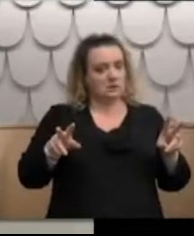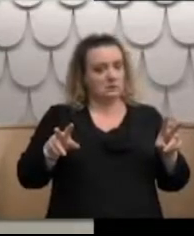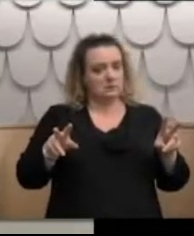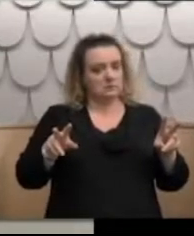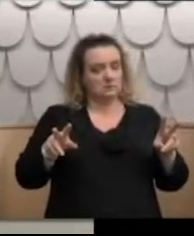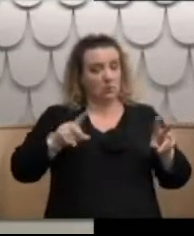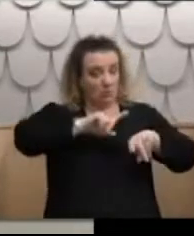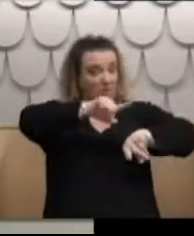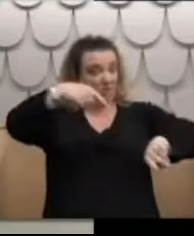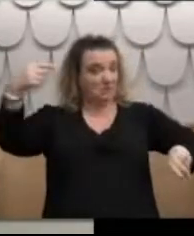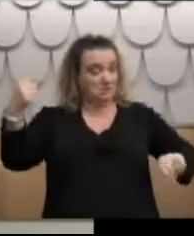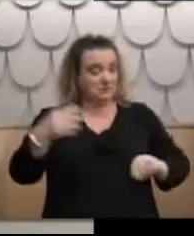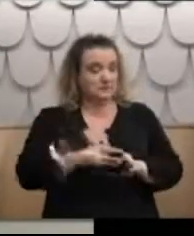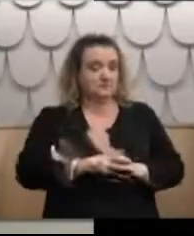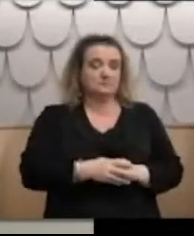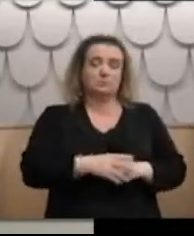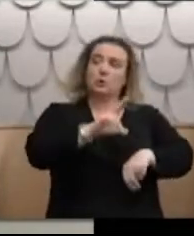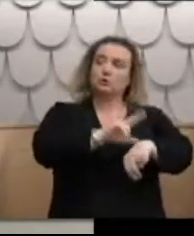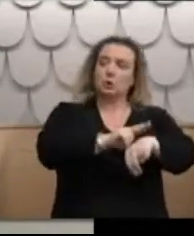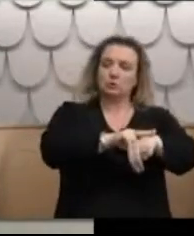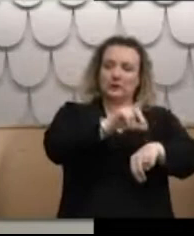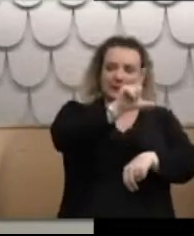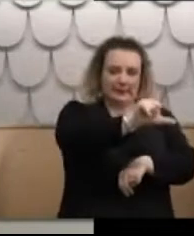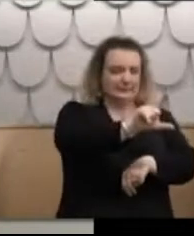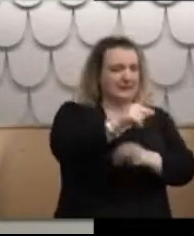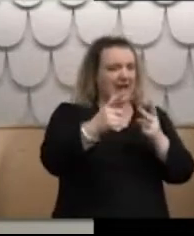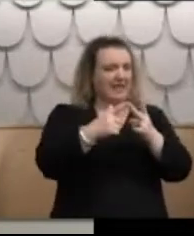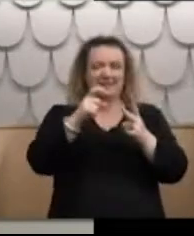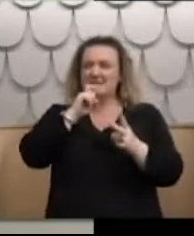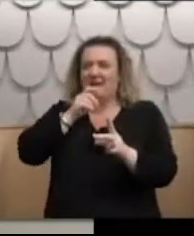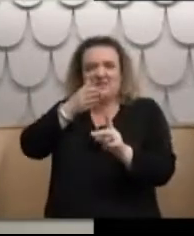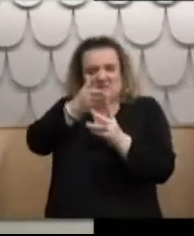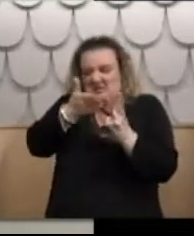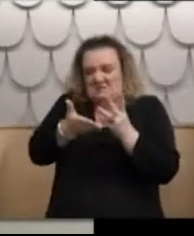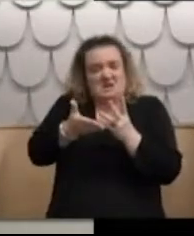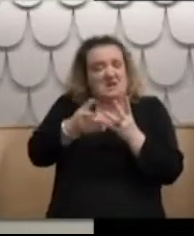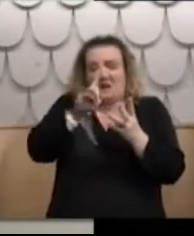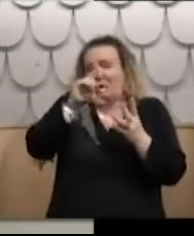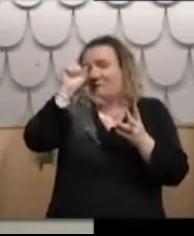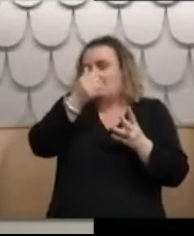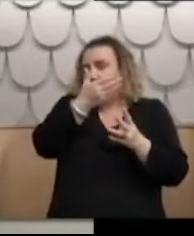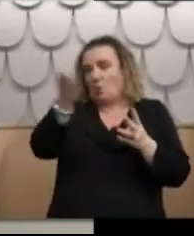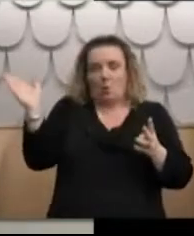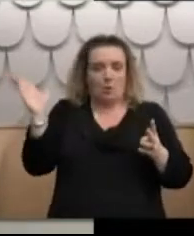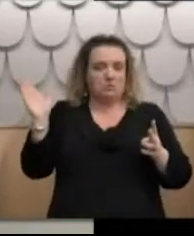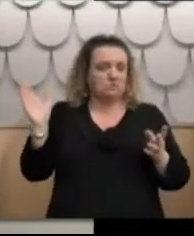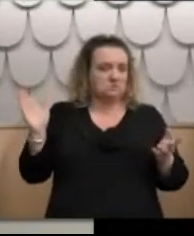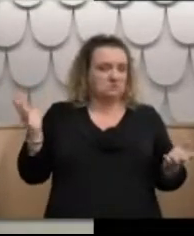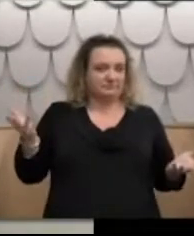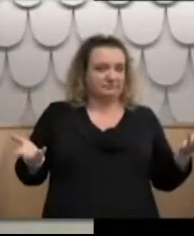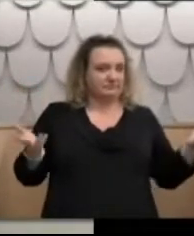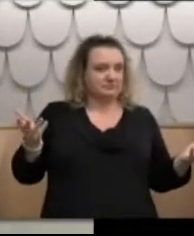Apart from leaks, I don't remember any particular staff members. They all just seemed to me like